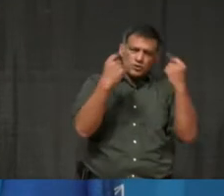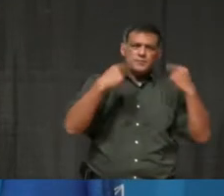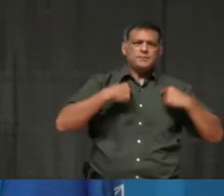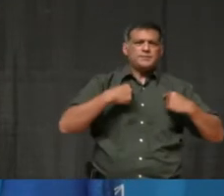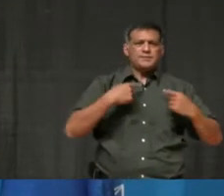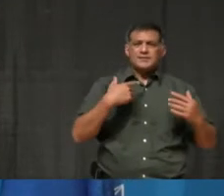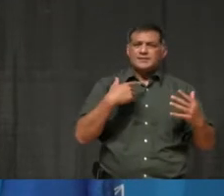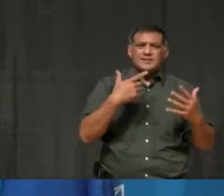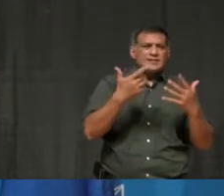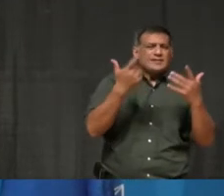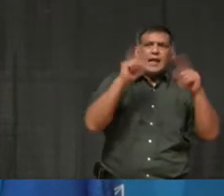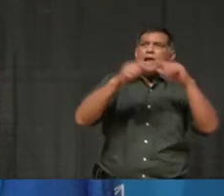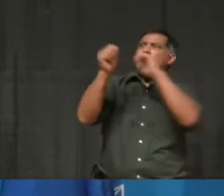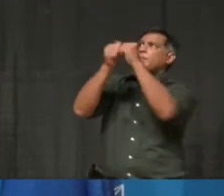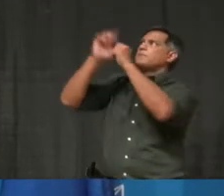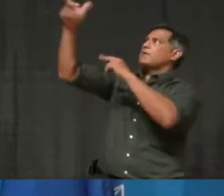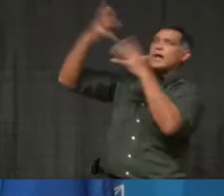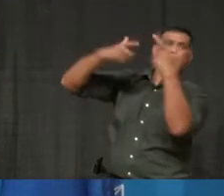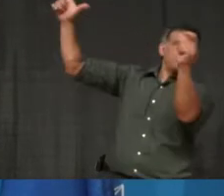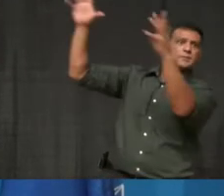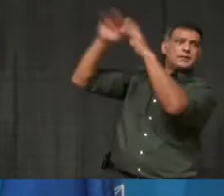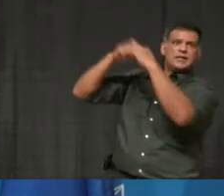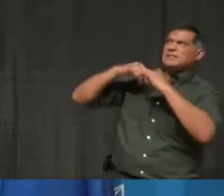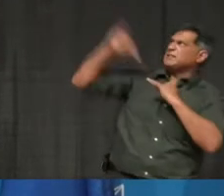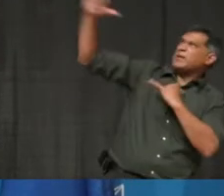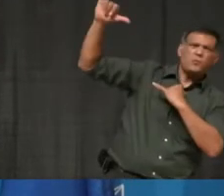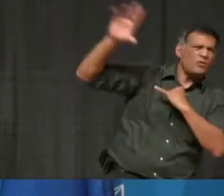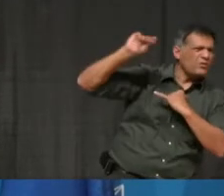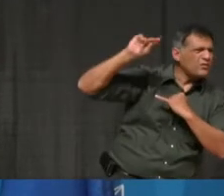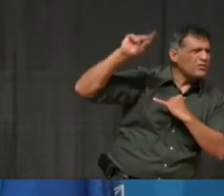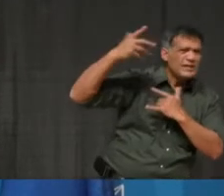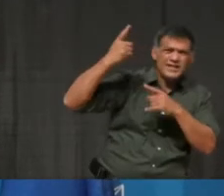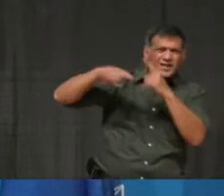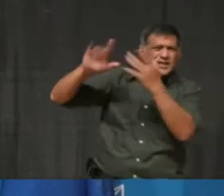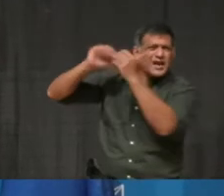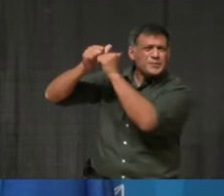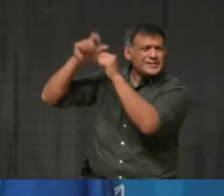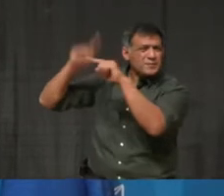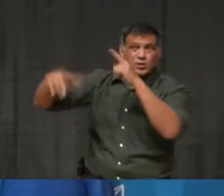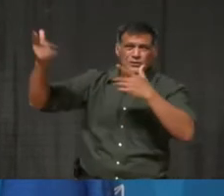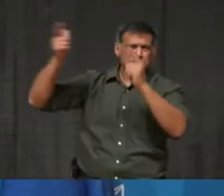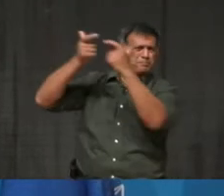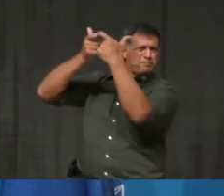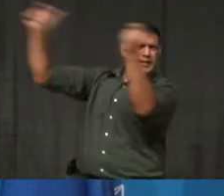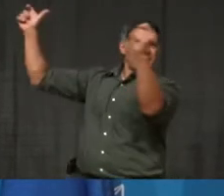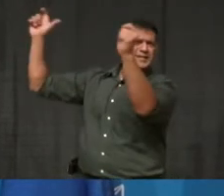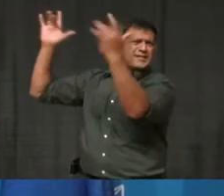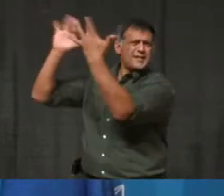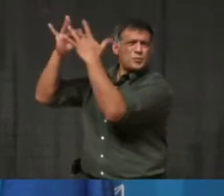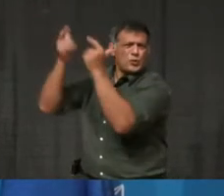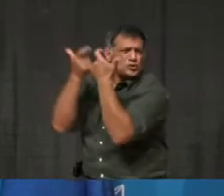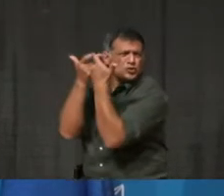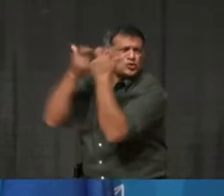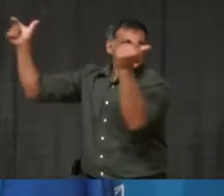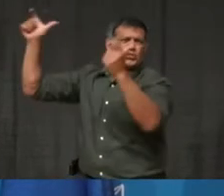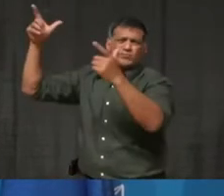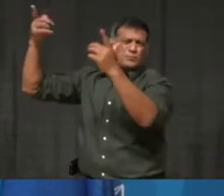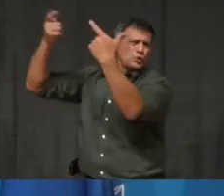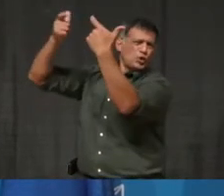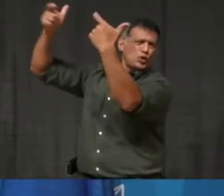big box or online retailers that are established. We can't offer the likes of free shipping.